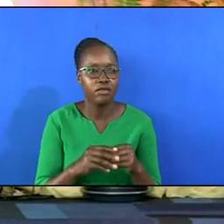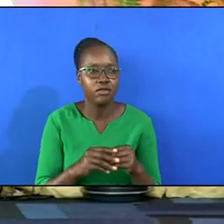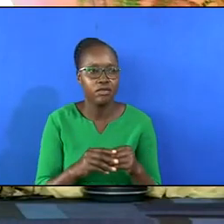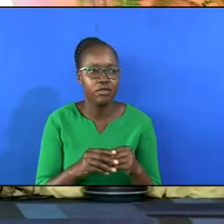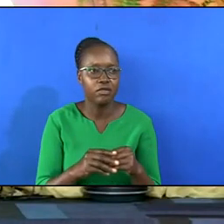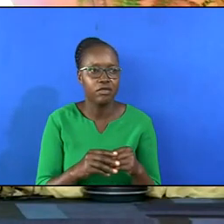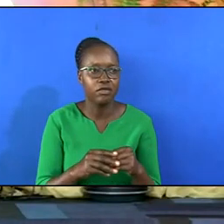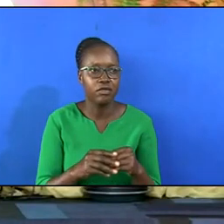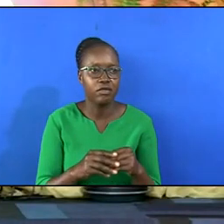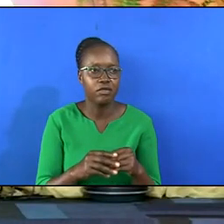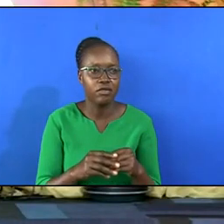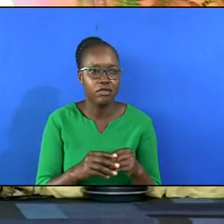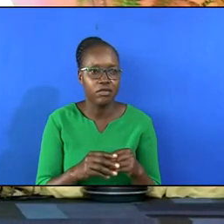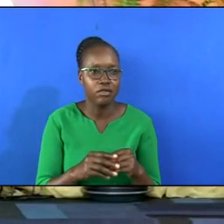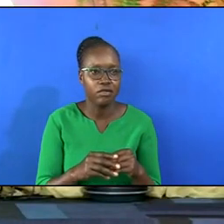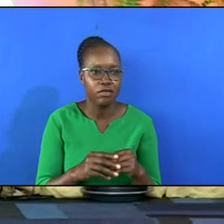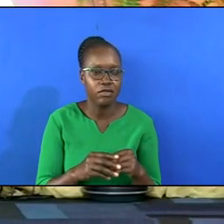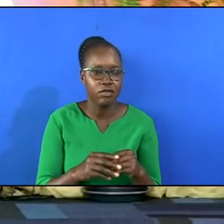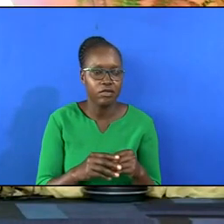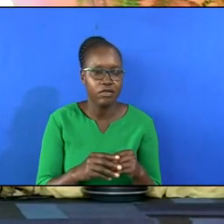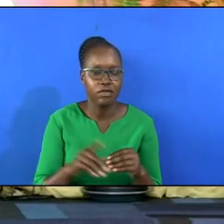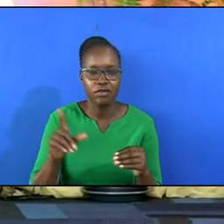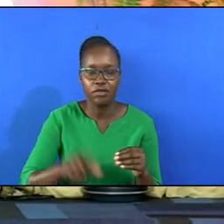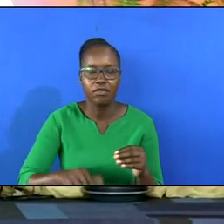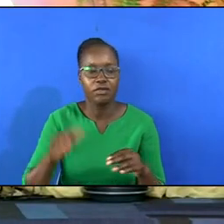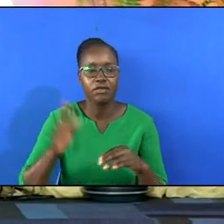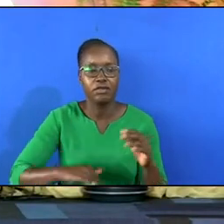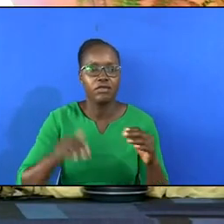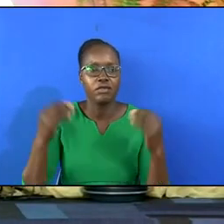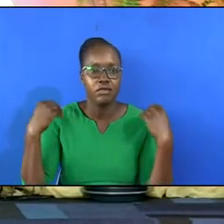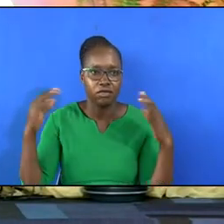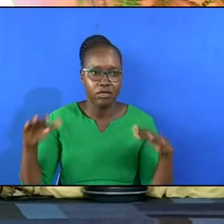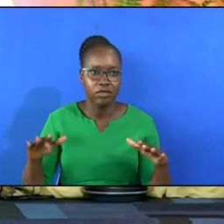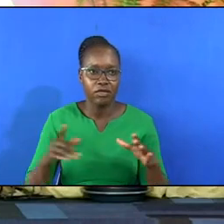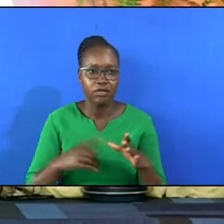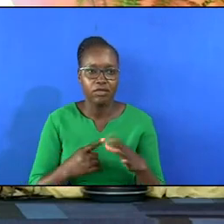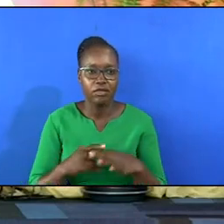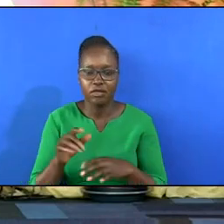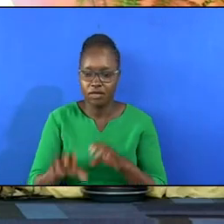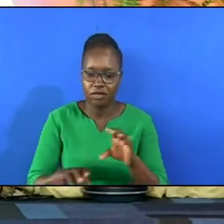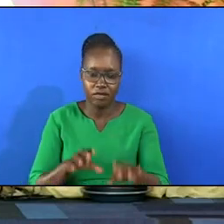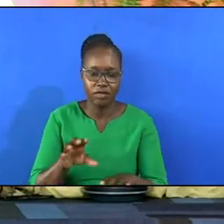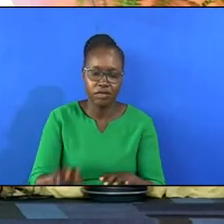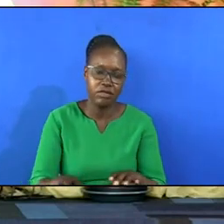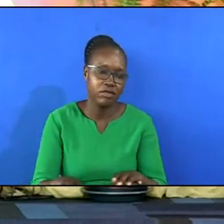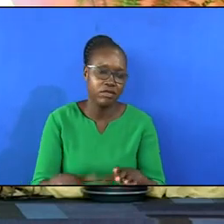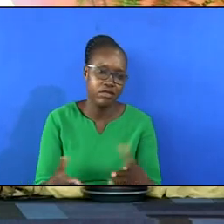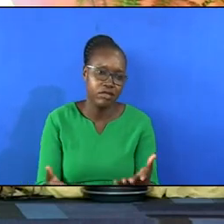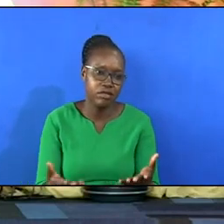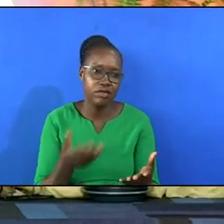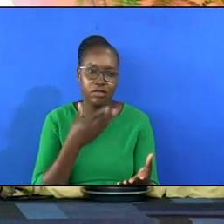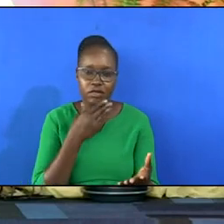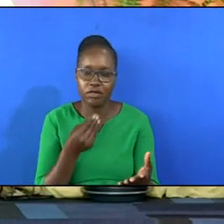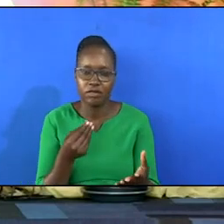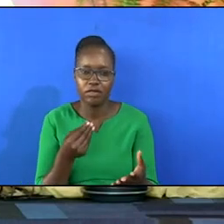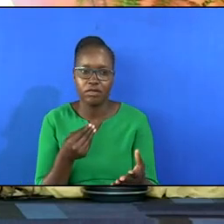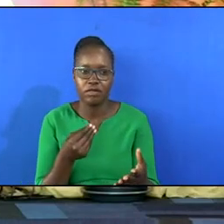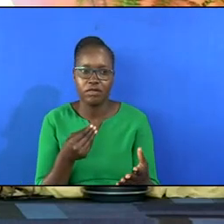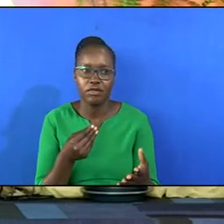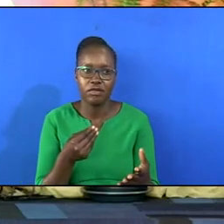third lower than angels and then we have animals that's why when man